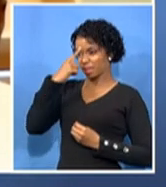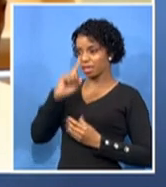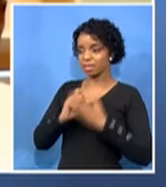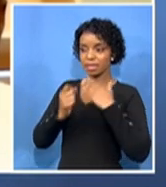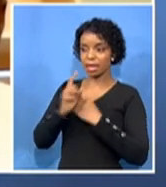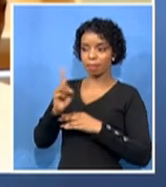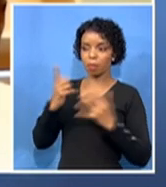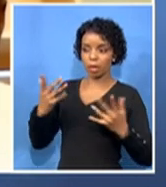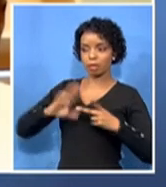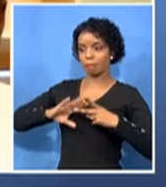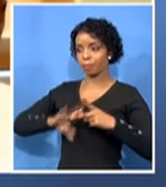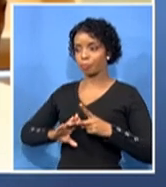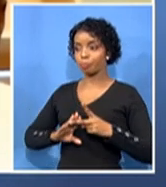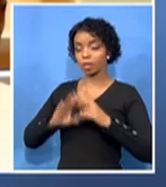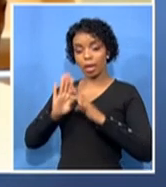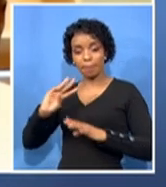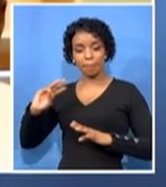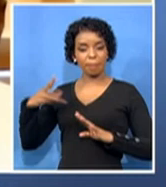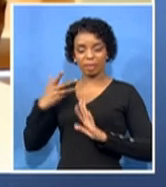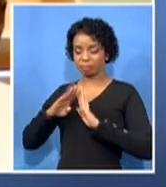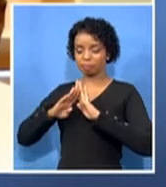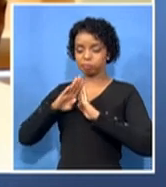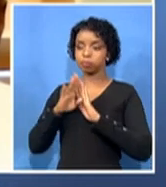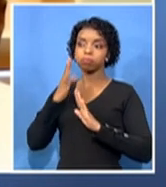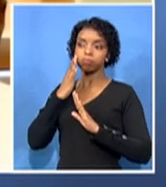it could be even worse than the original wave.